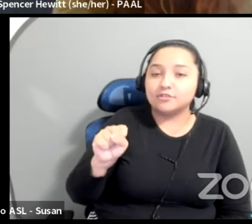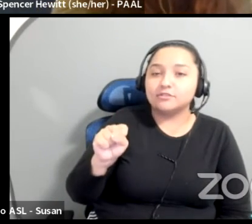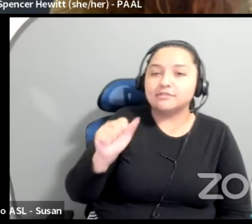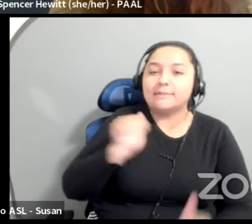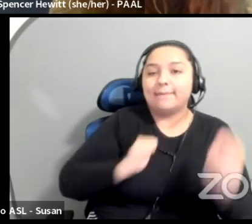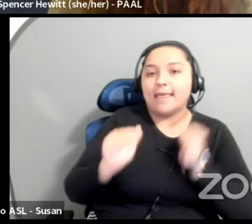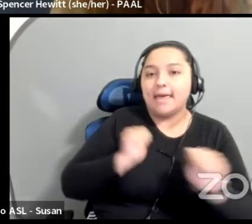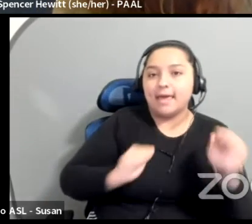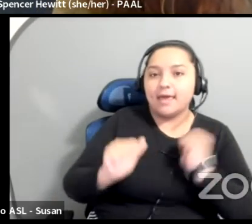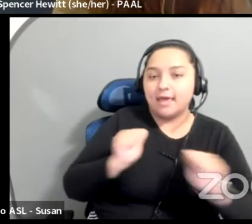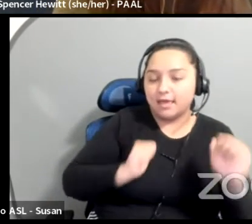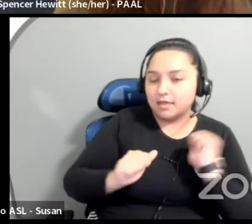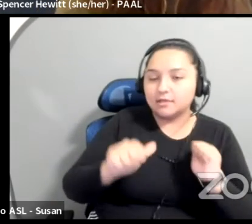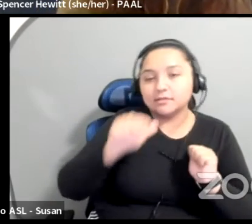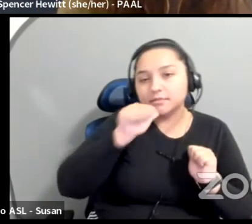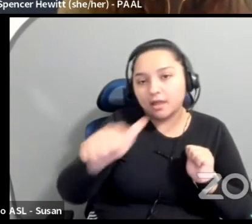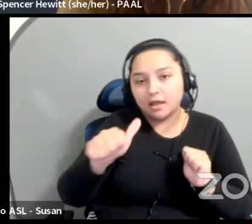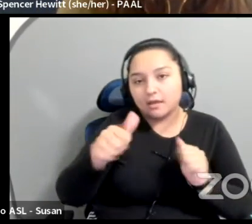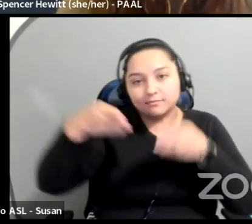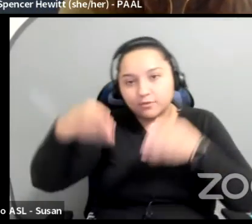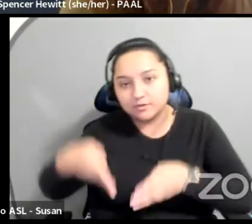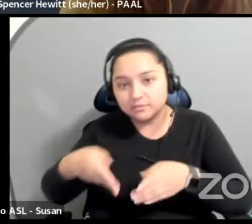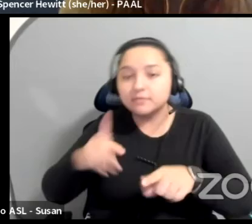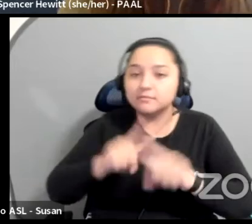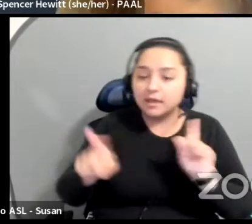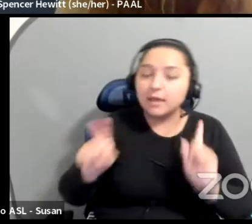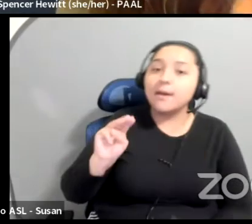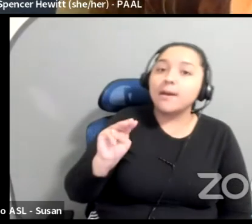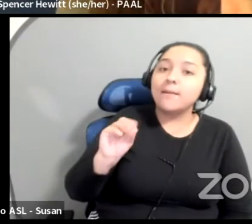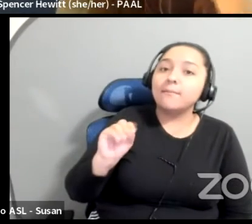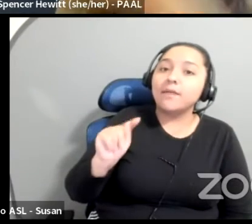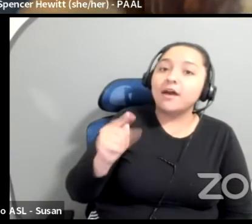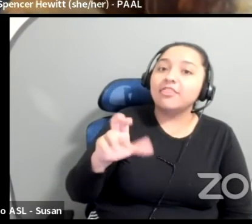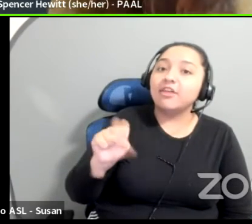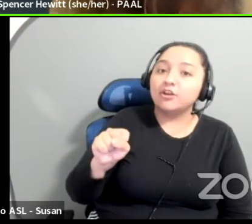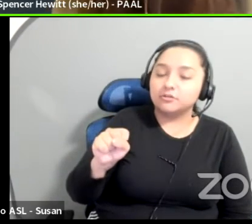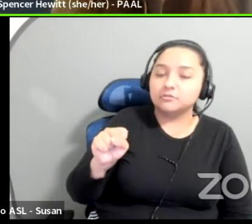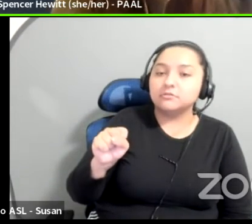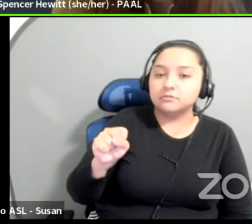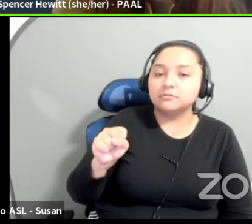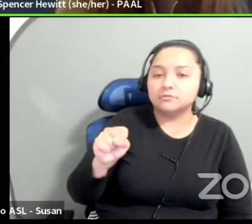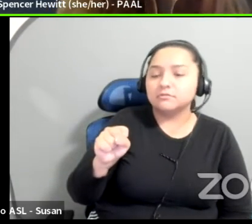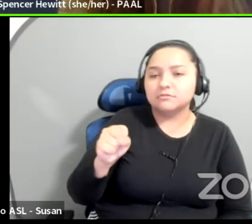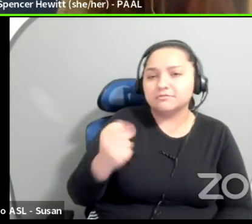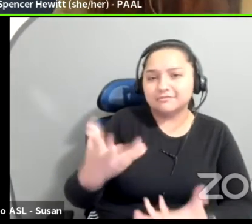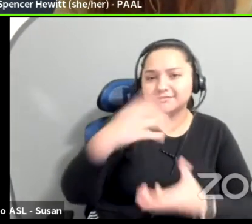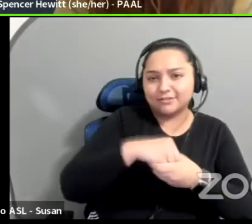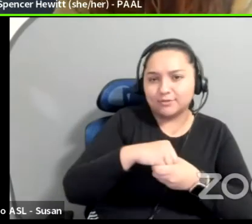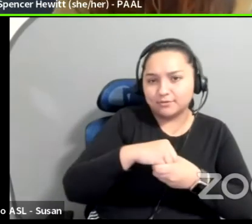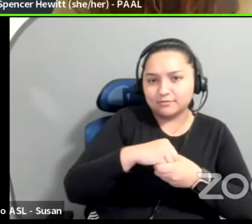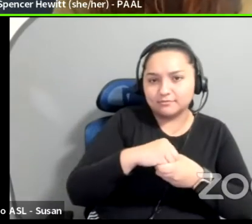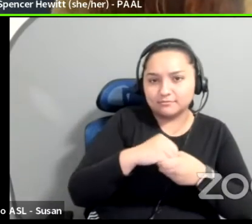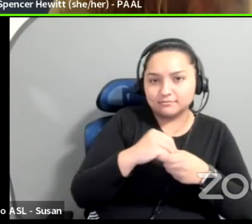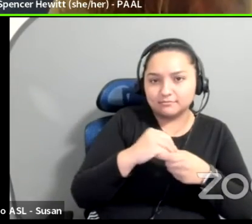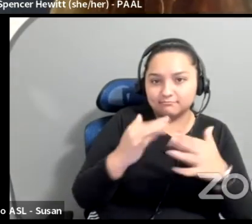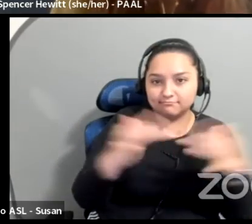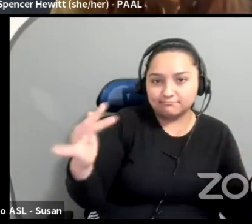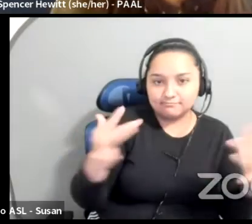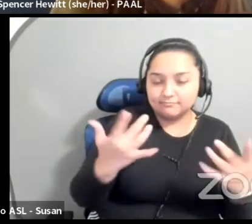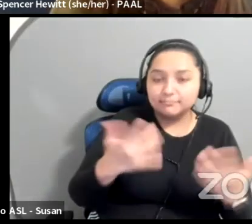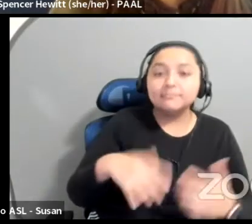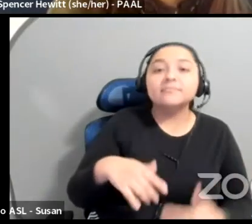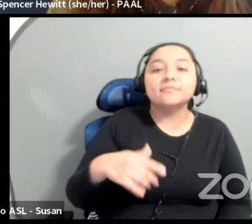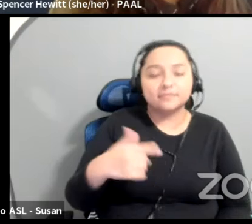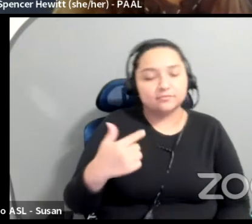mothers. Uh, and actually we had all kinds of different parents in mothers, fathers and, and, um, yeah,